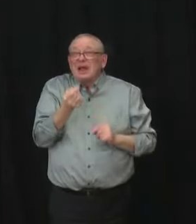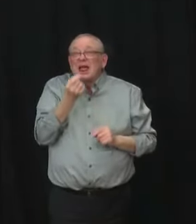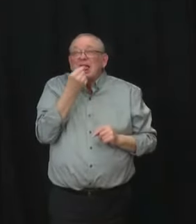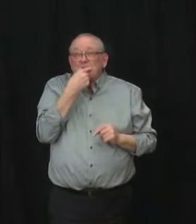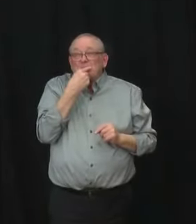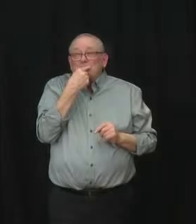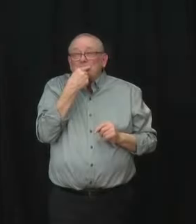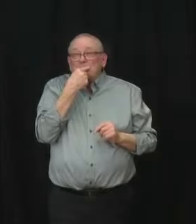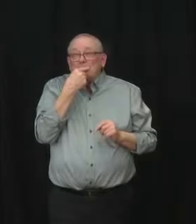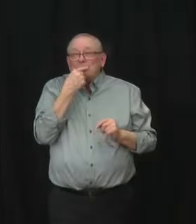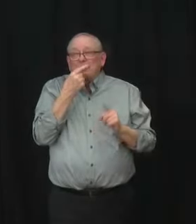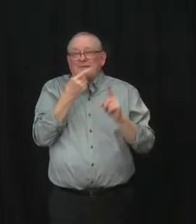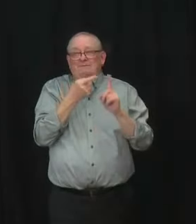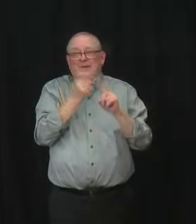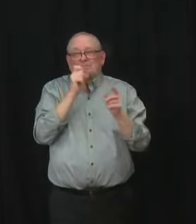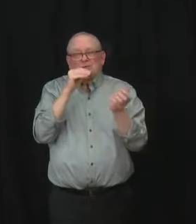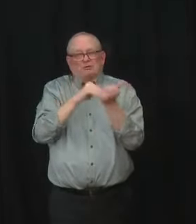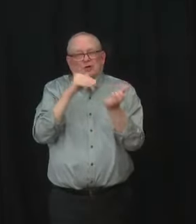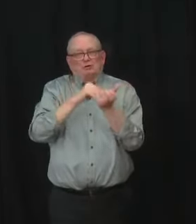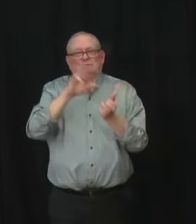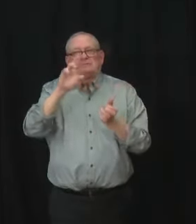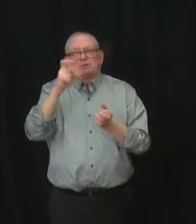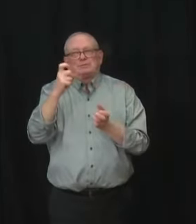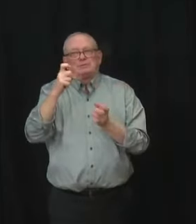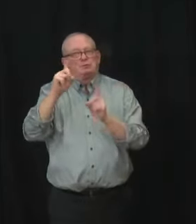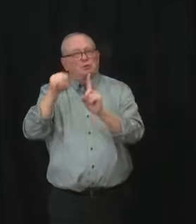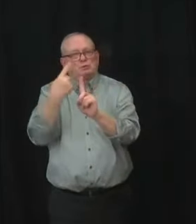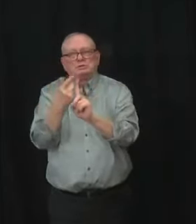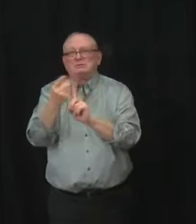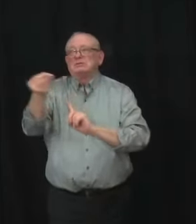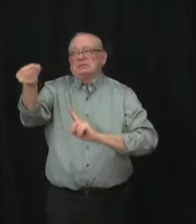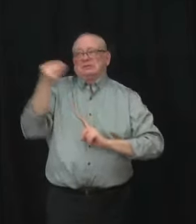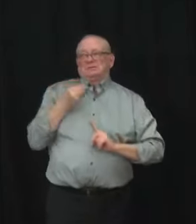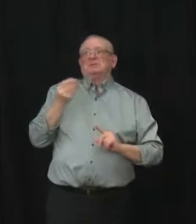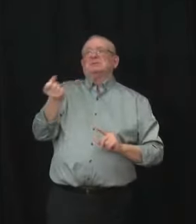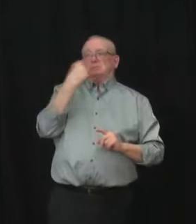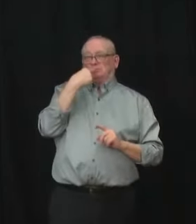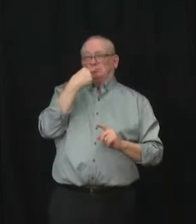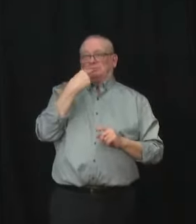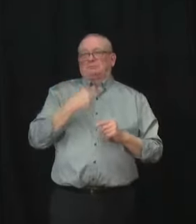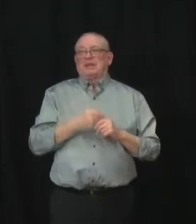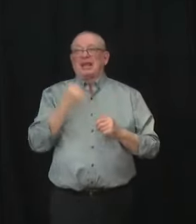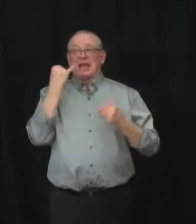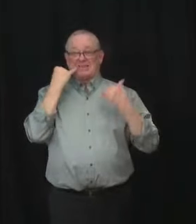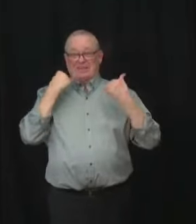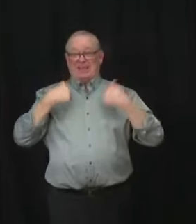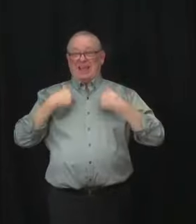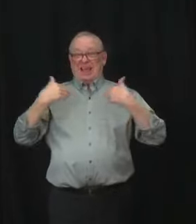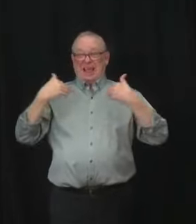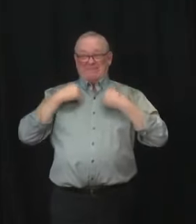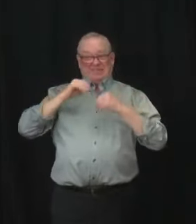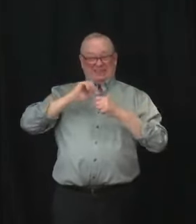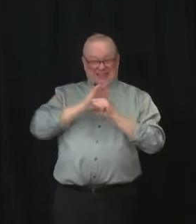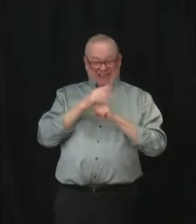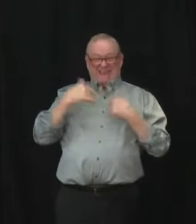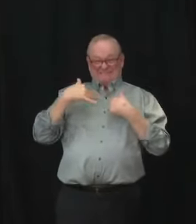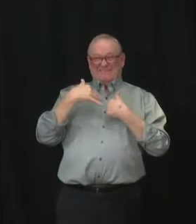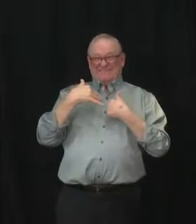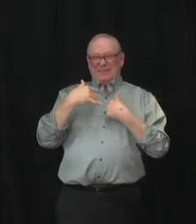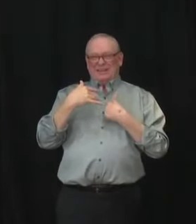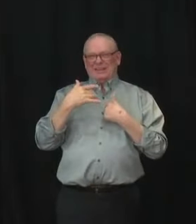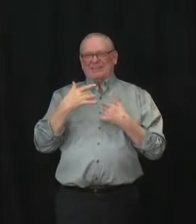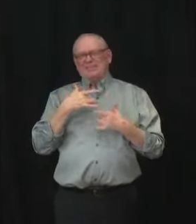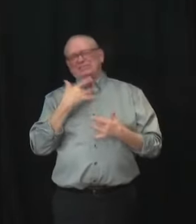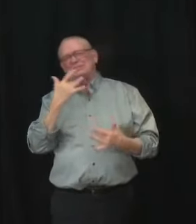Treatment has to start within the first five days of COVID-19 symptoms. It is intended for use by individuals 18 and